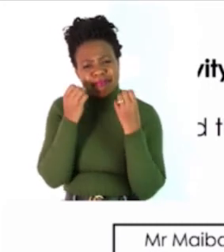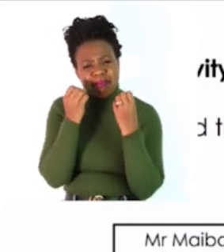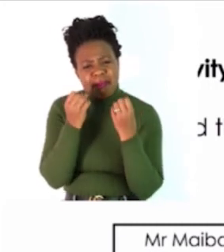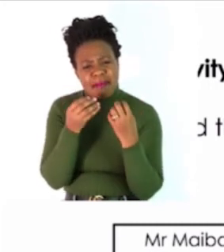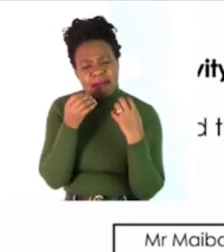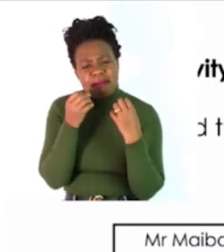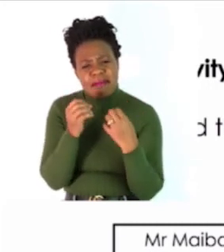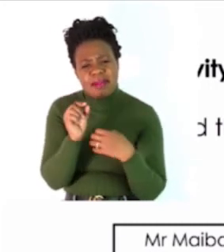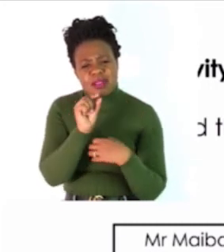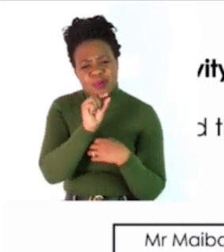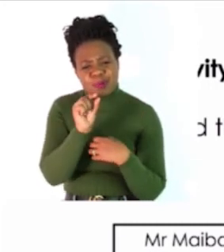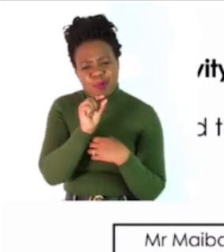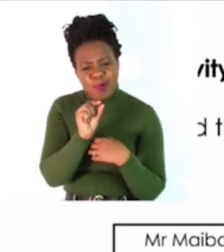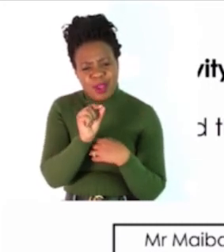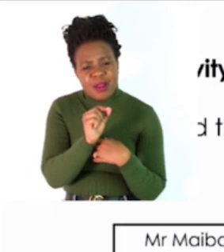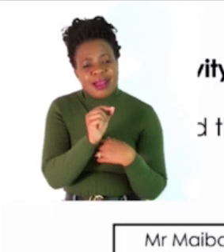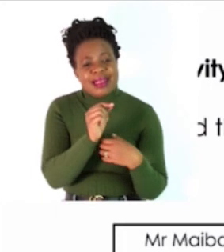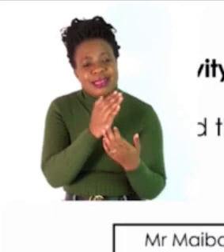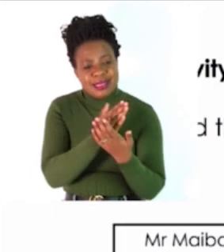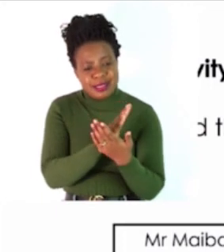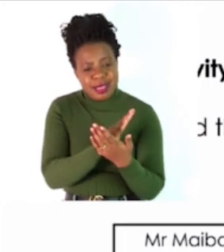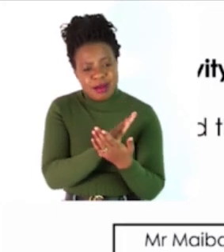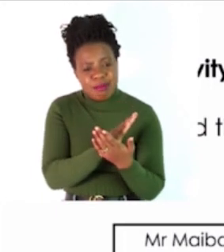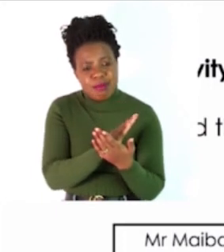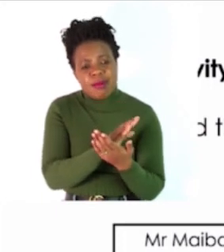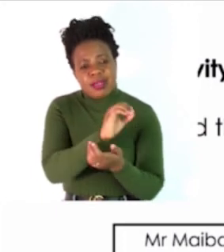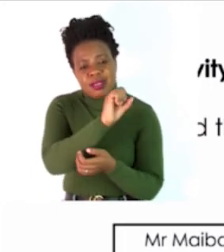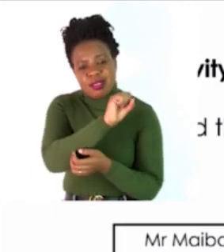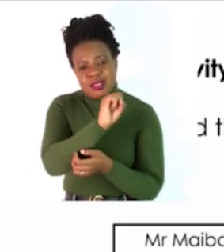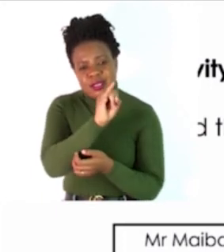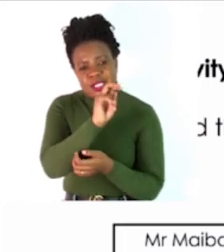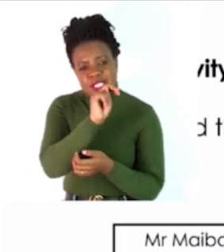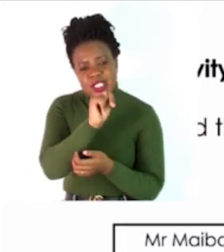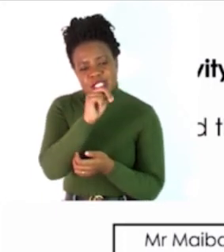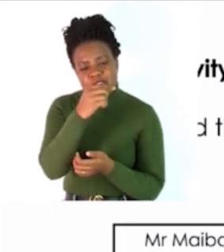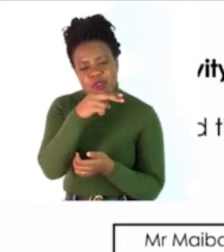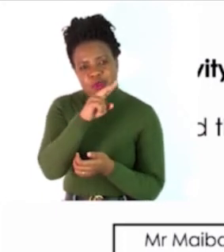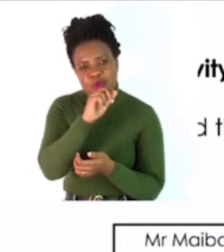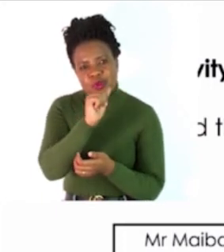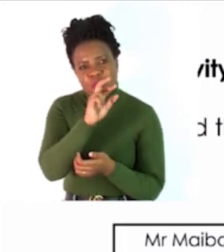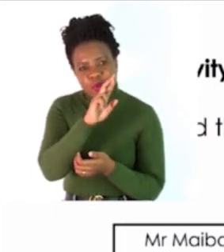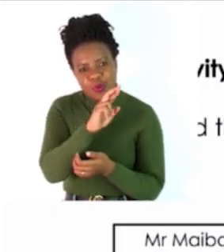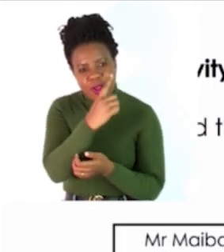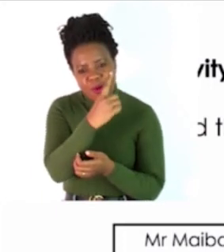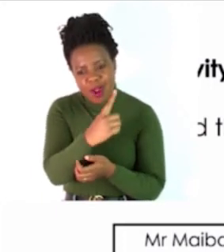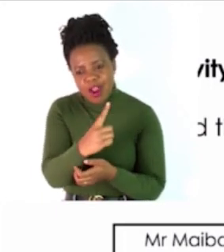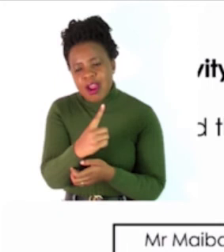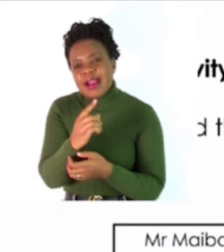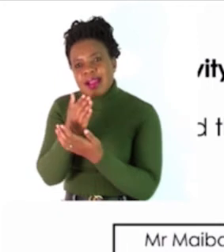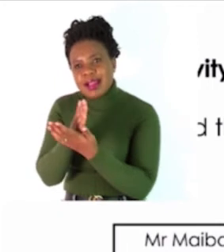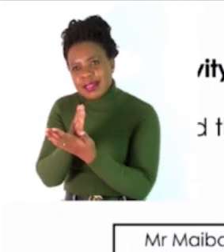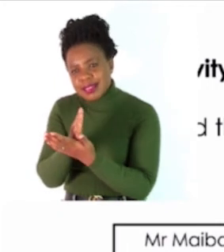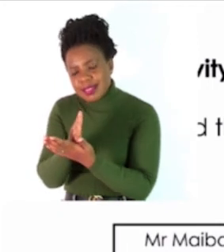with the nouns page number nine there are